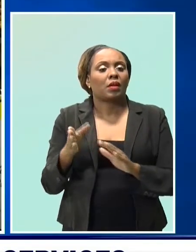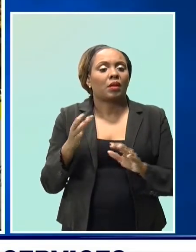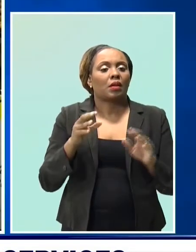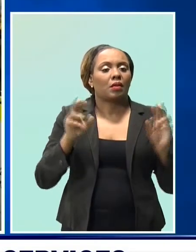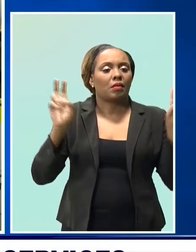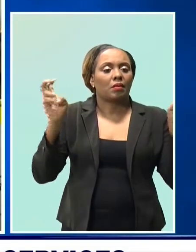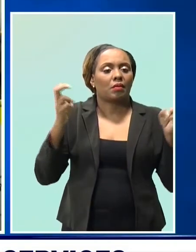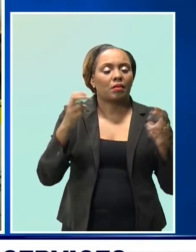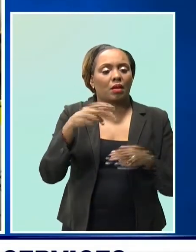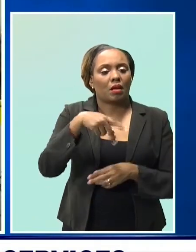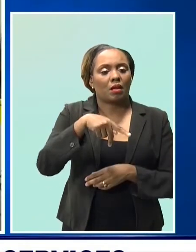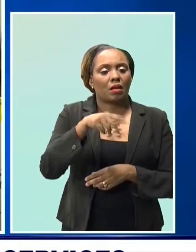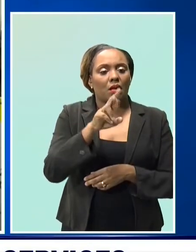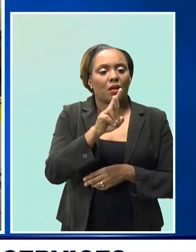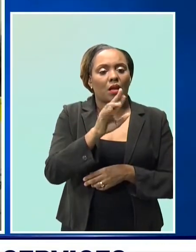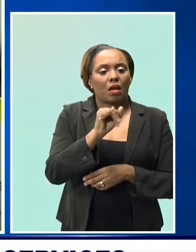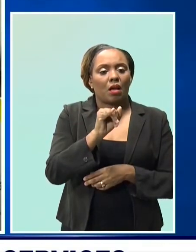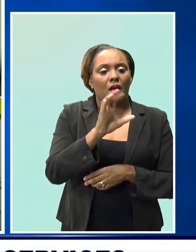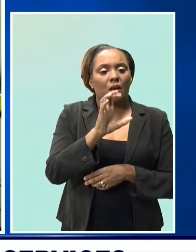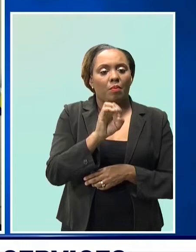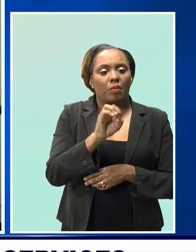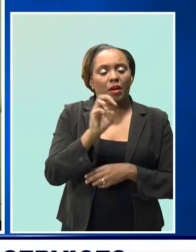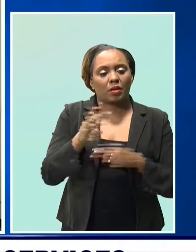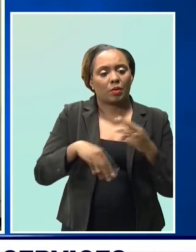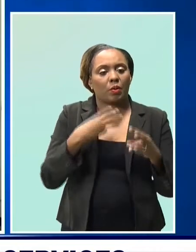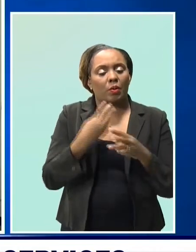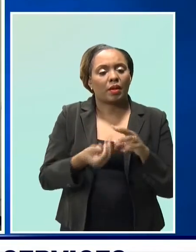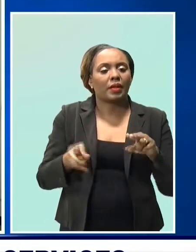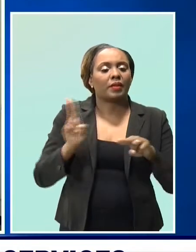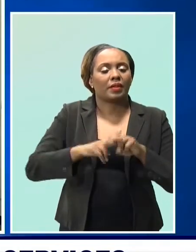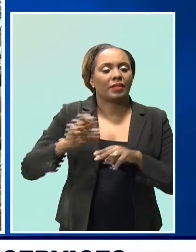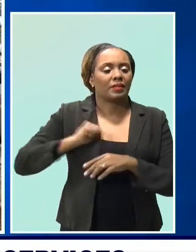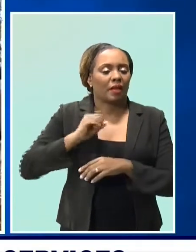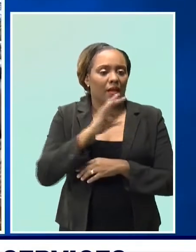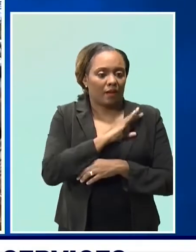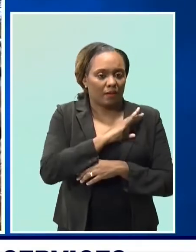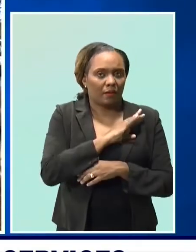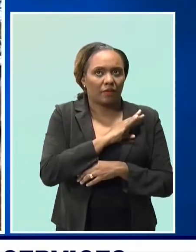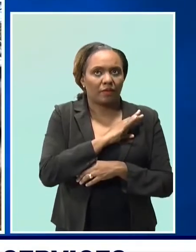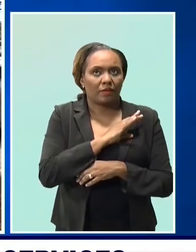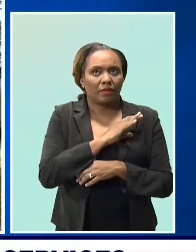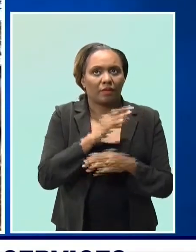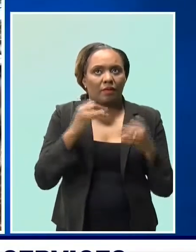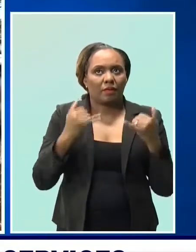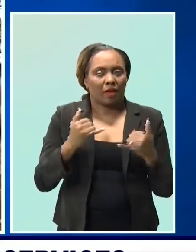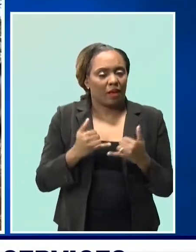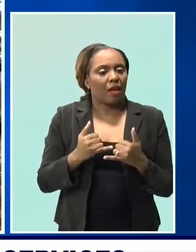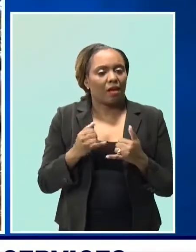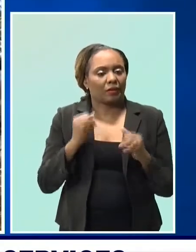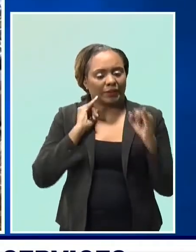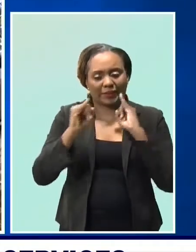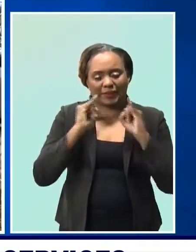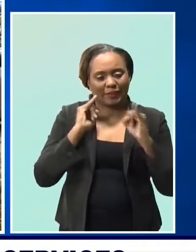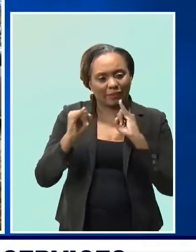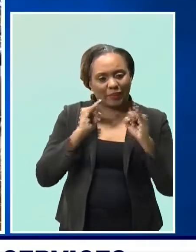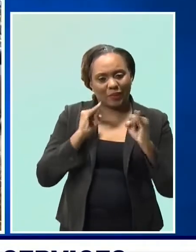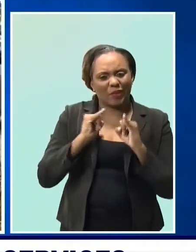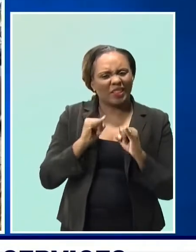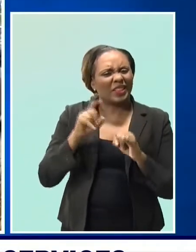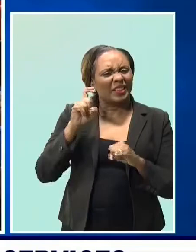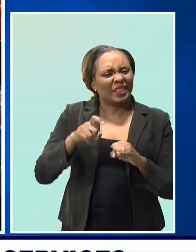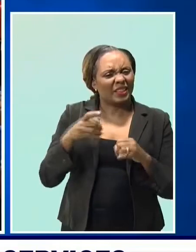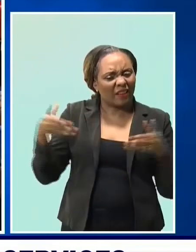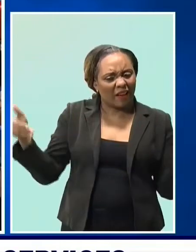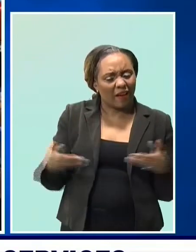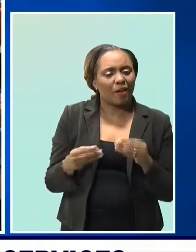staff complement. In fact, at the time of filming, Mr. Leon was busy conducting several on-the-job interviews. He says many